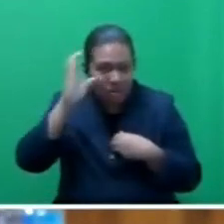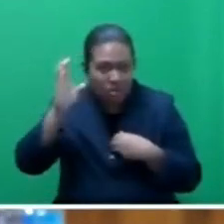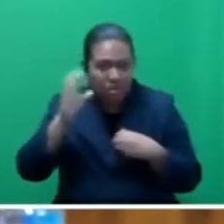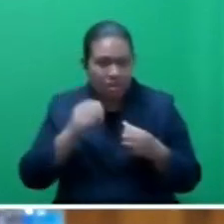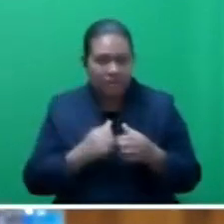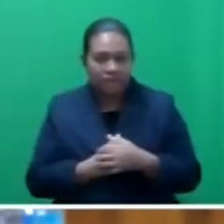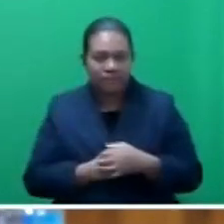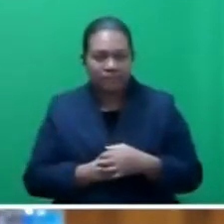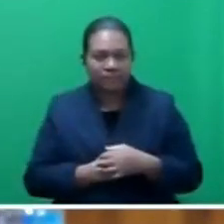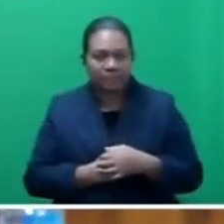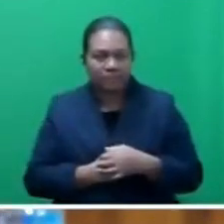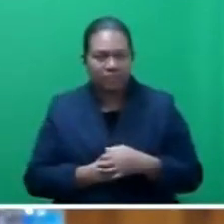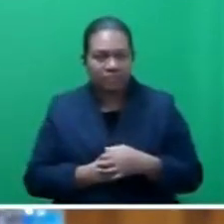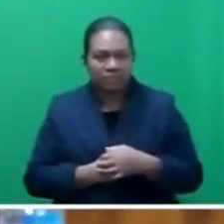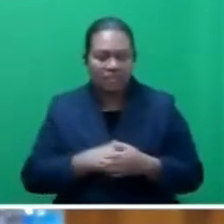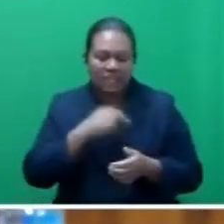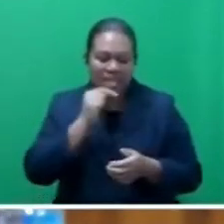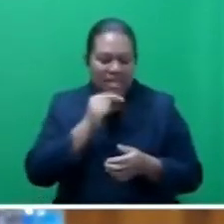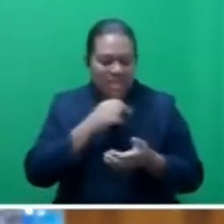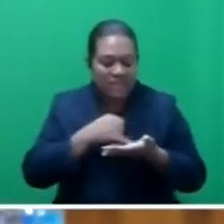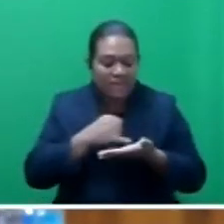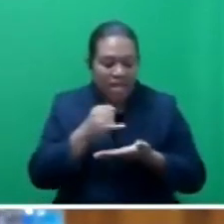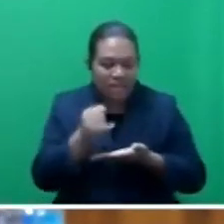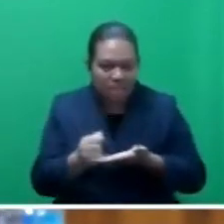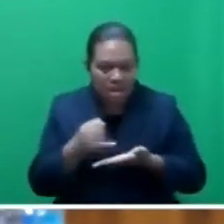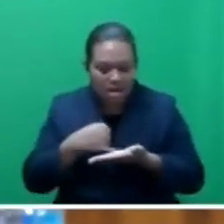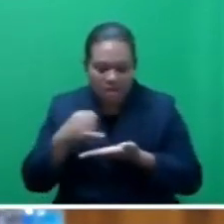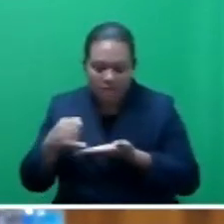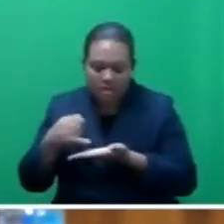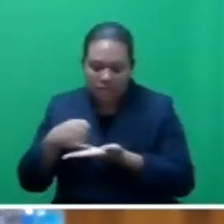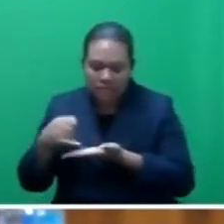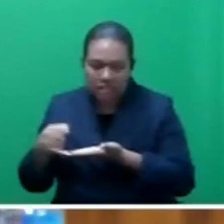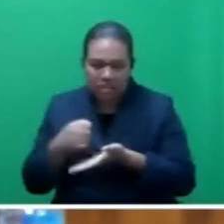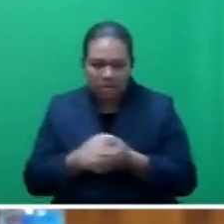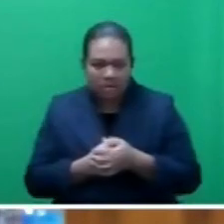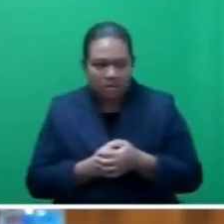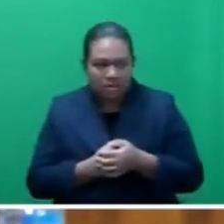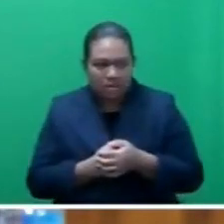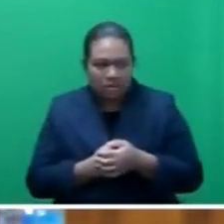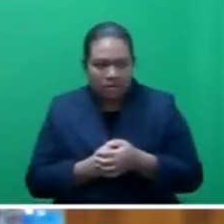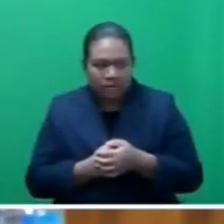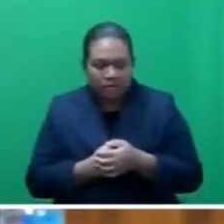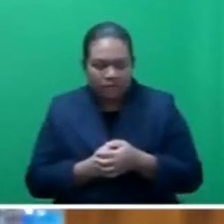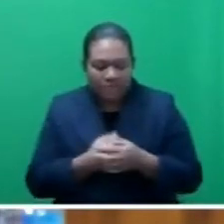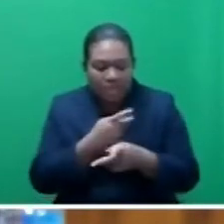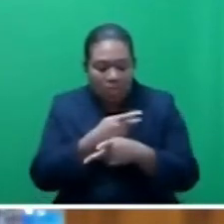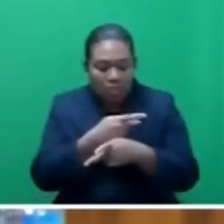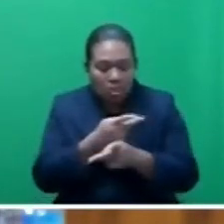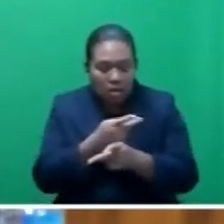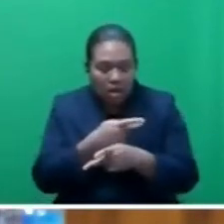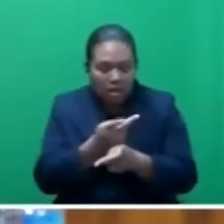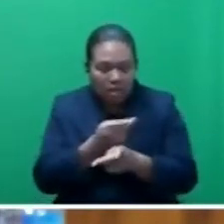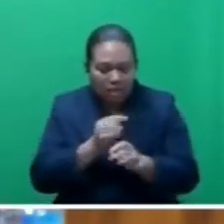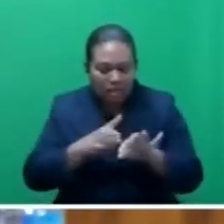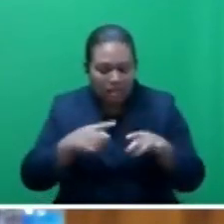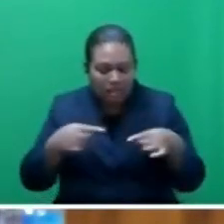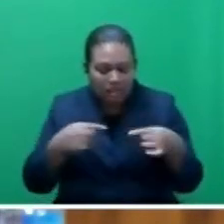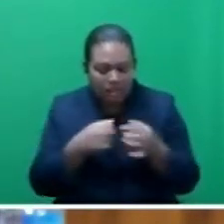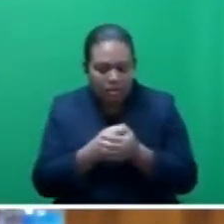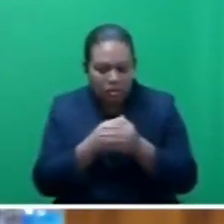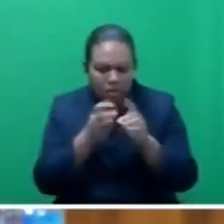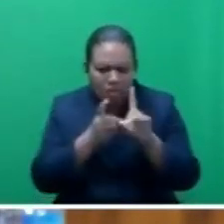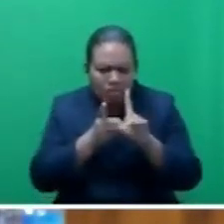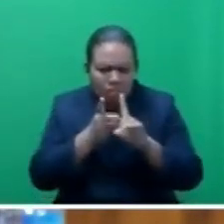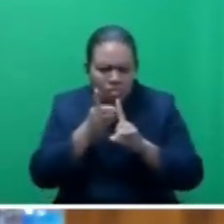it requires investment. Investment in critical productive assets. Investment to improve the